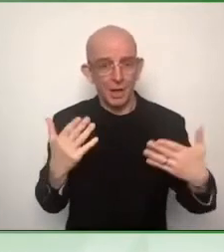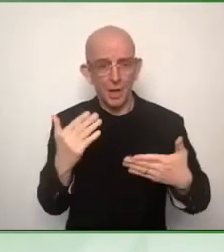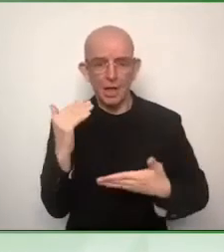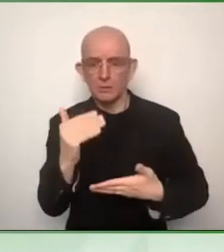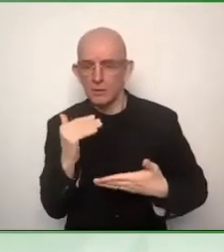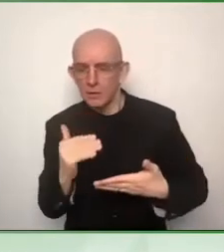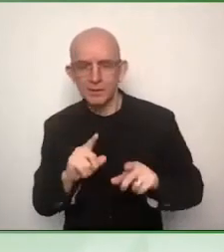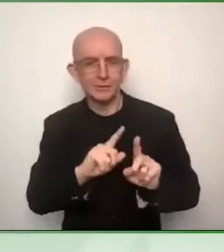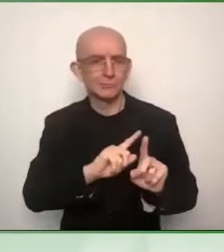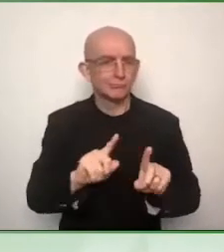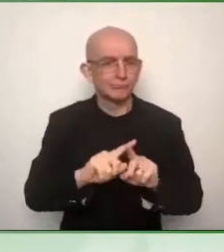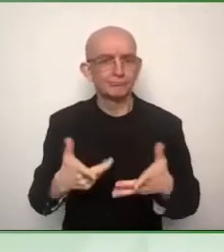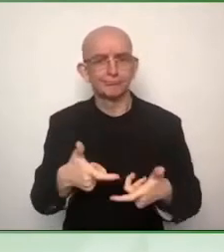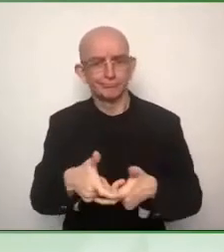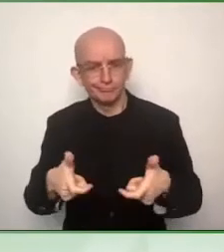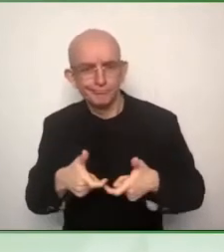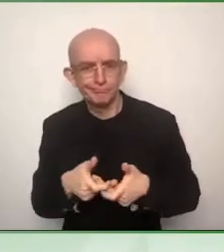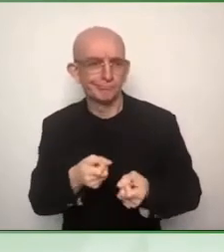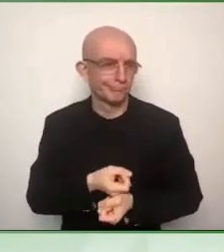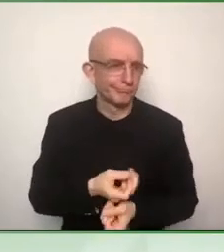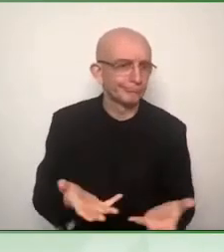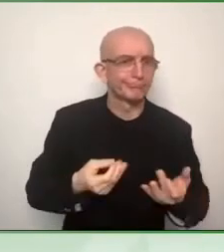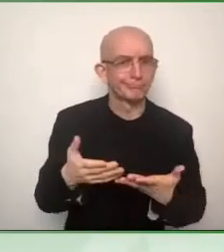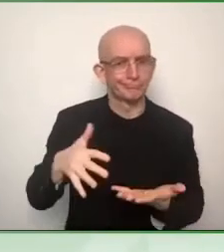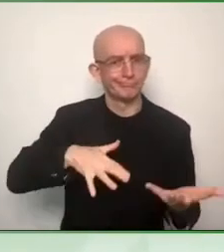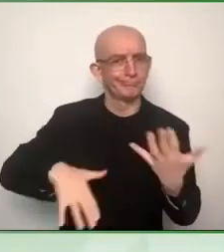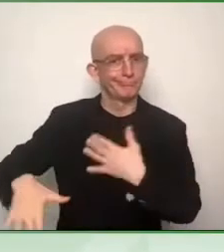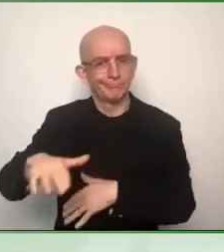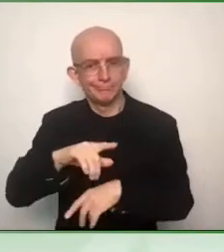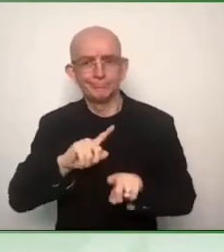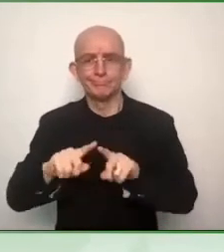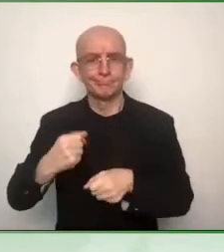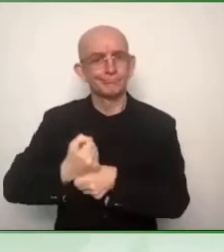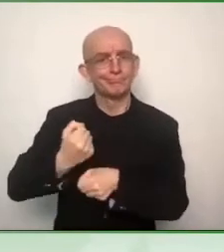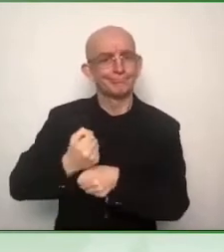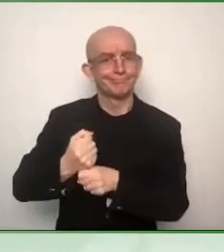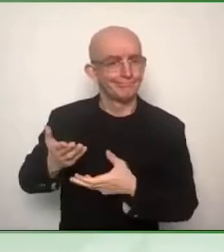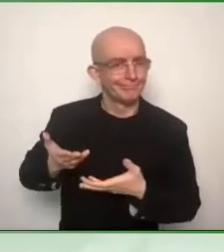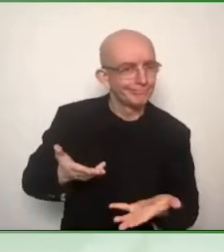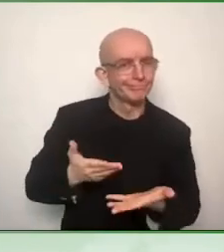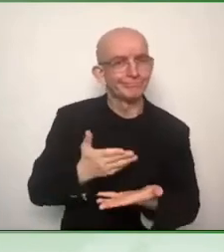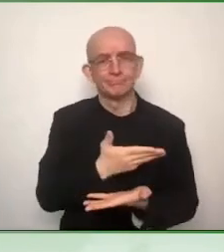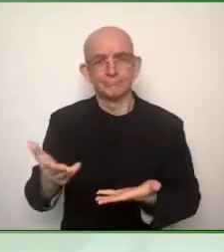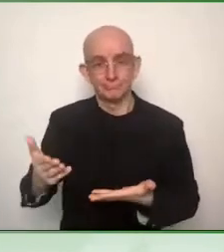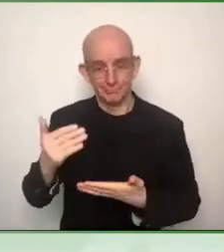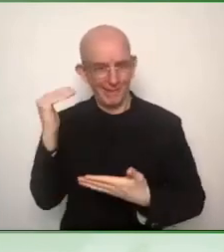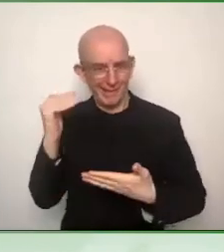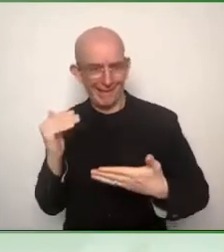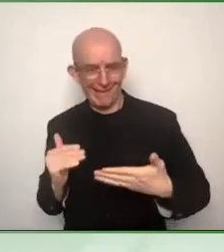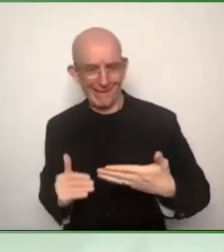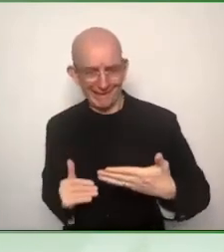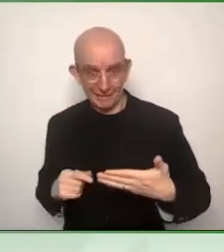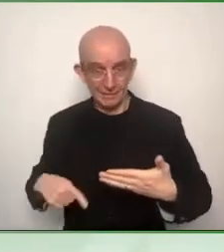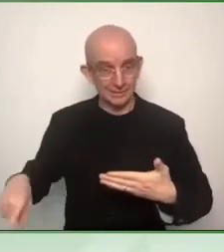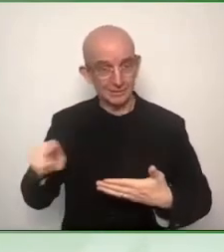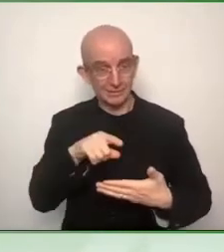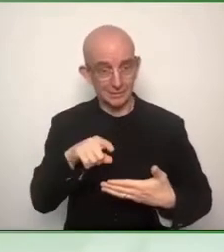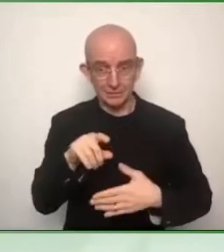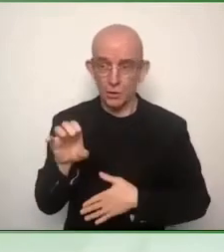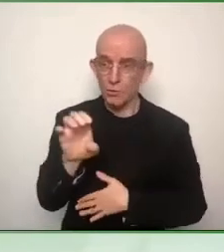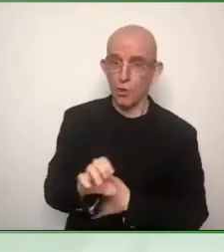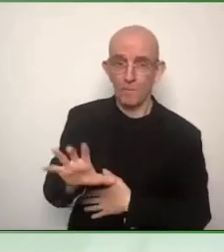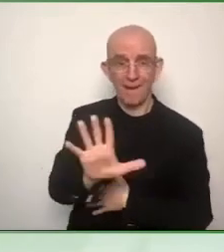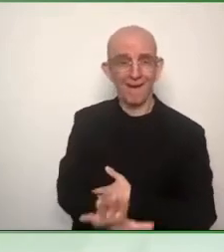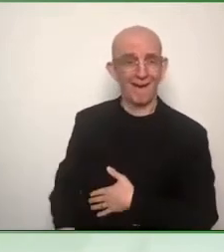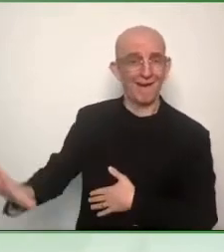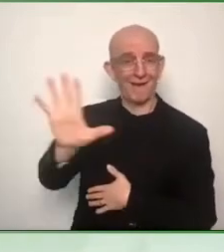in the European market when they are accessible. Only accessible products from a certain date, that is June